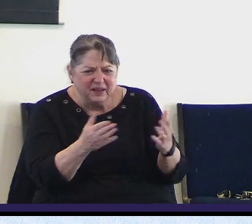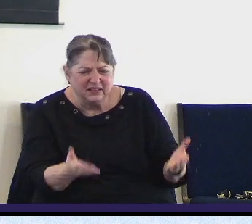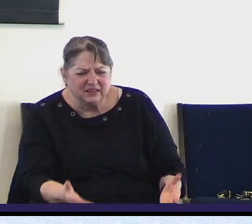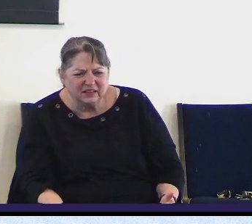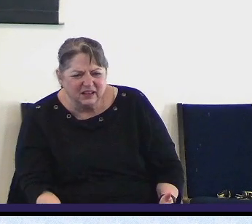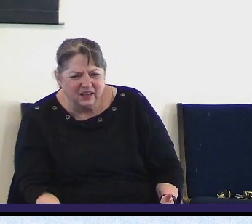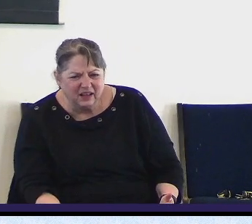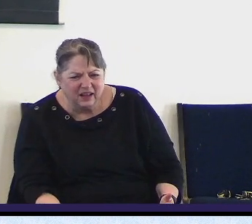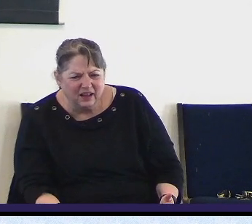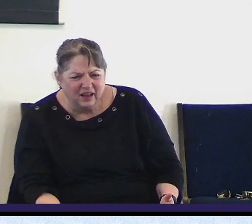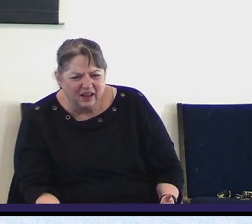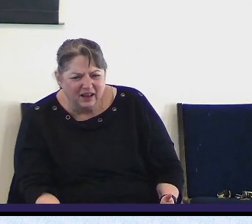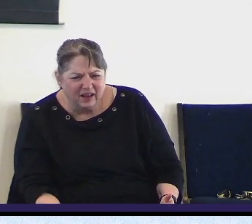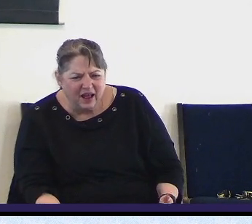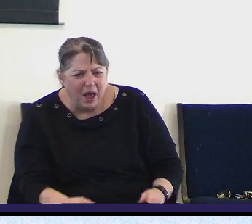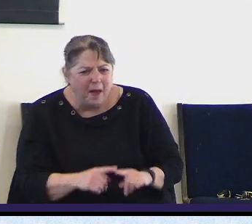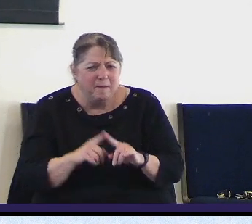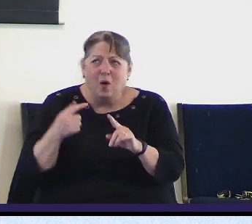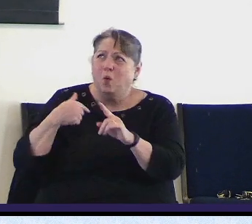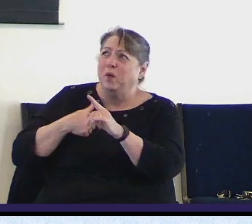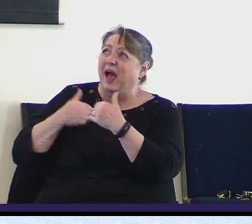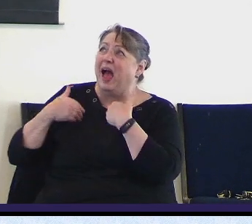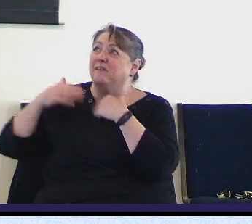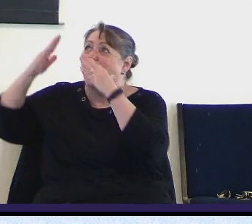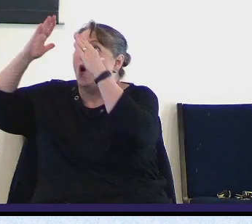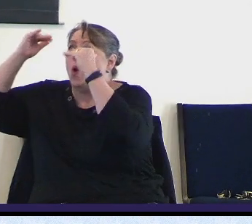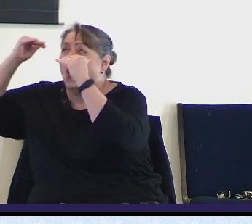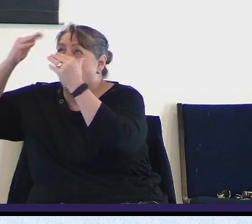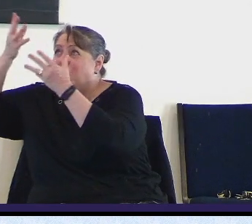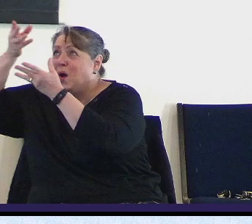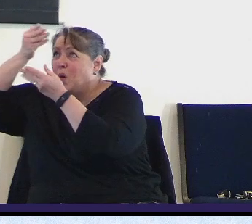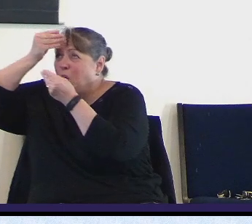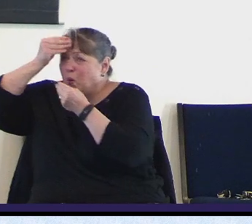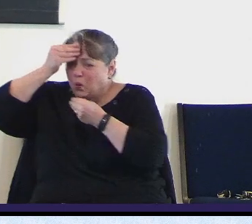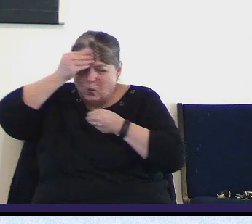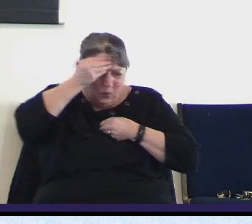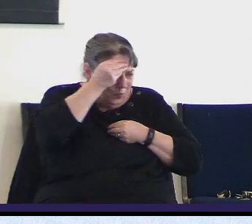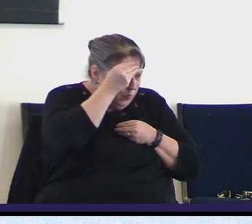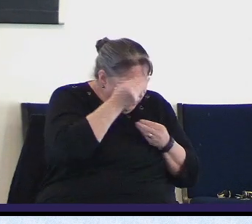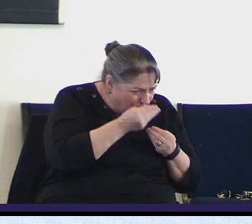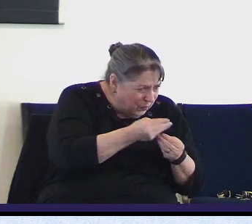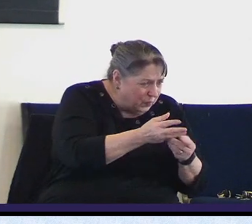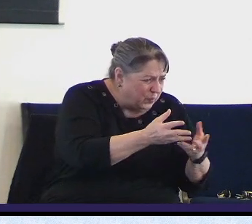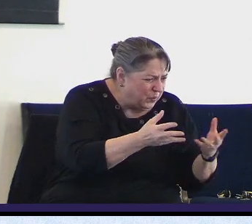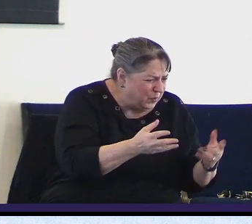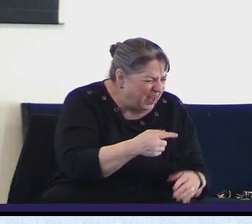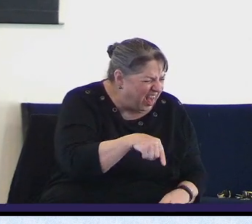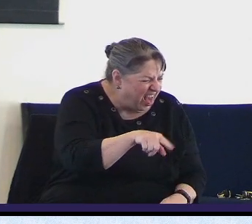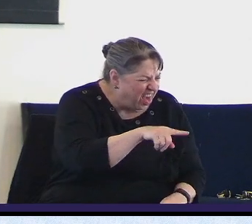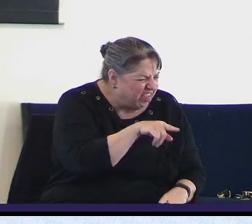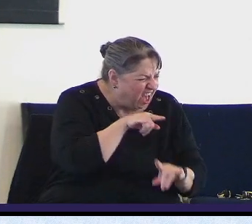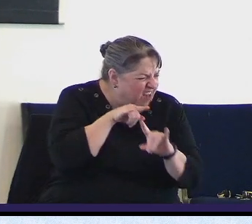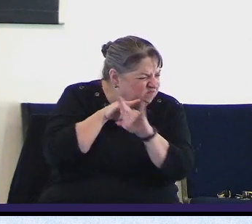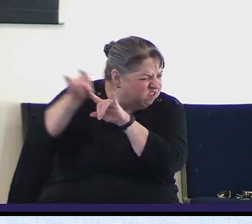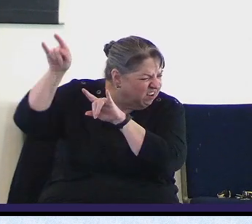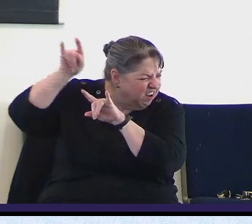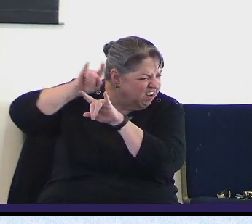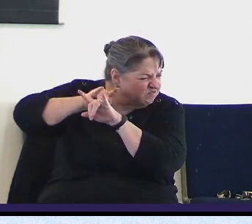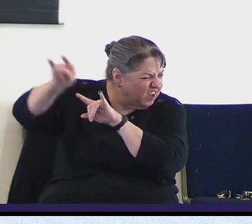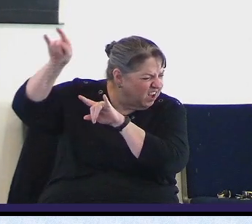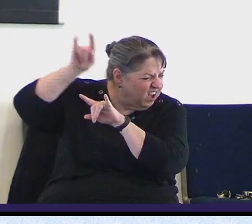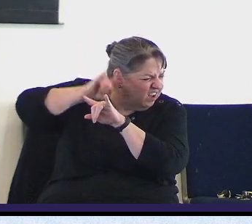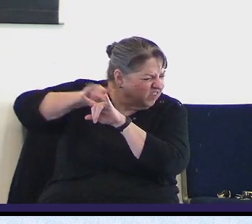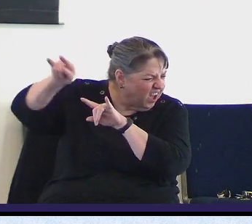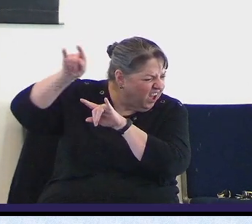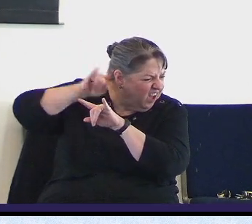them or share with them the message of hope and the more they curse God and his word and what he says in his word and his people